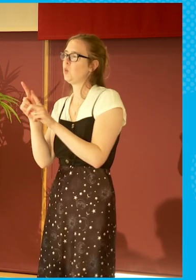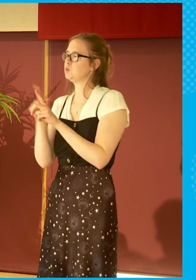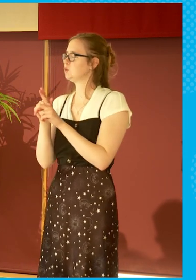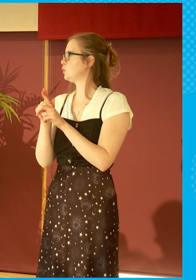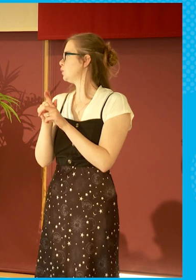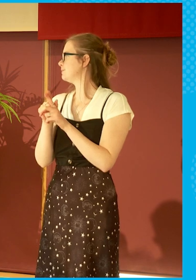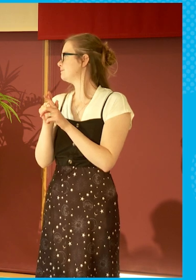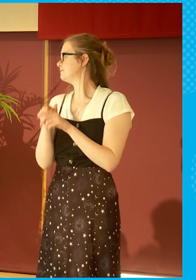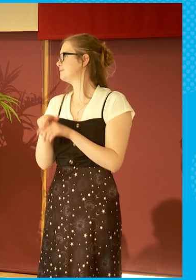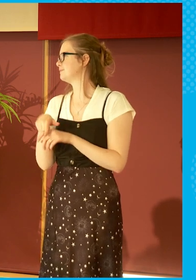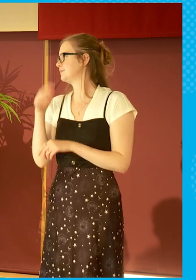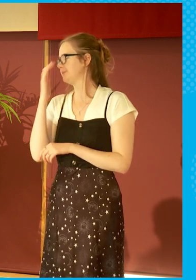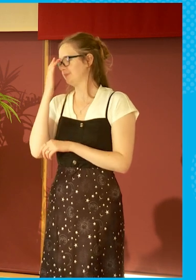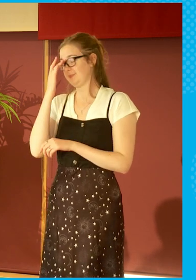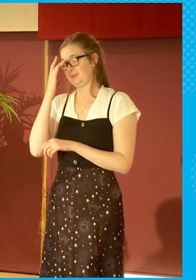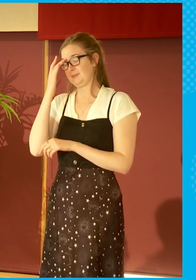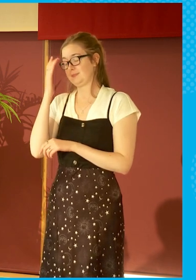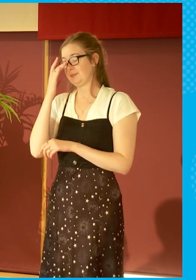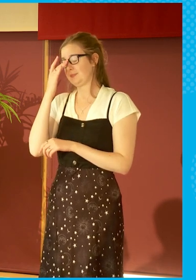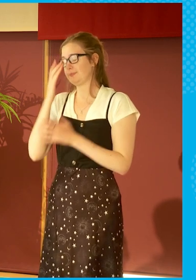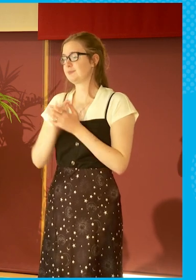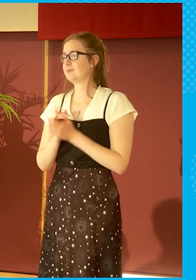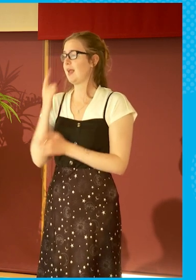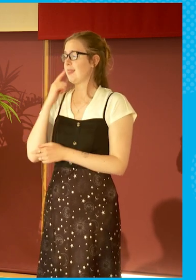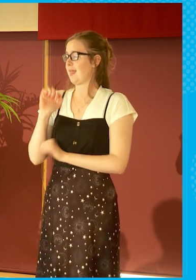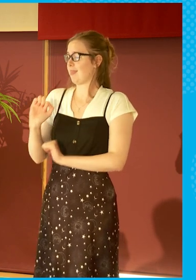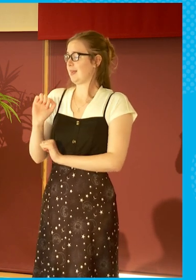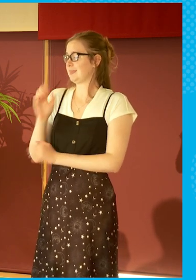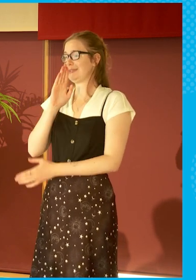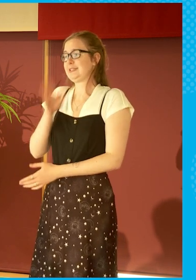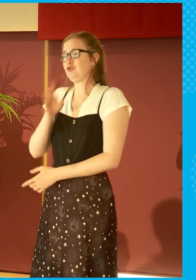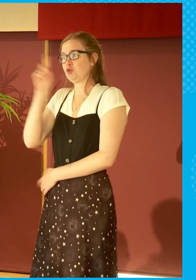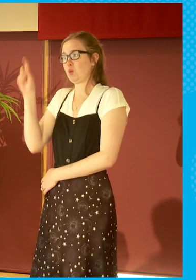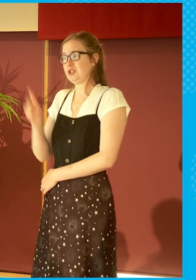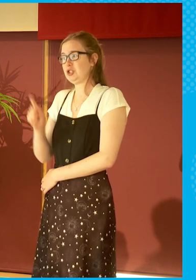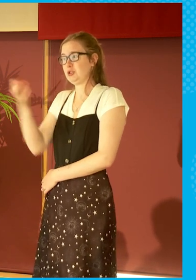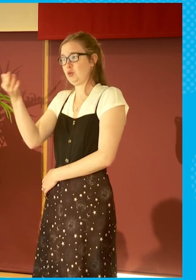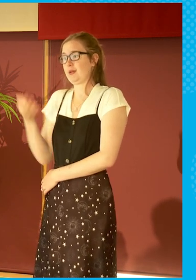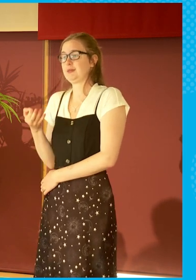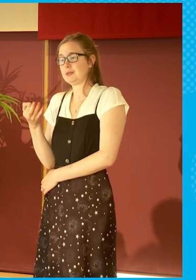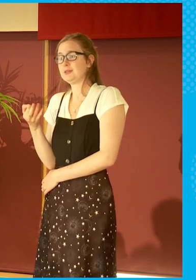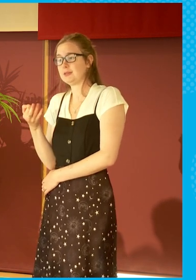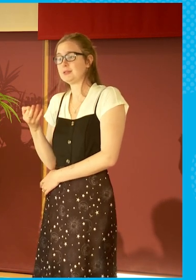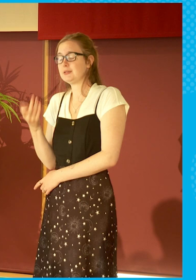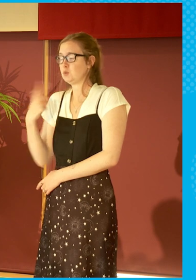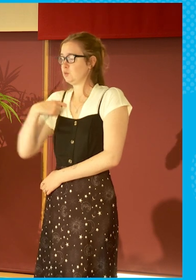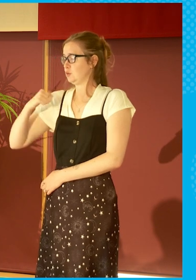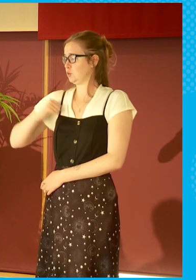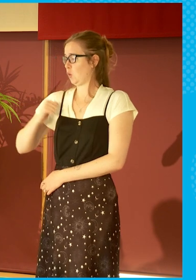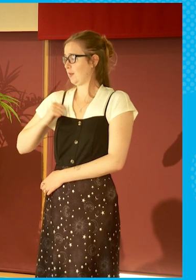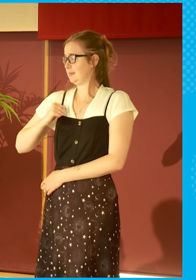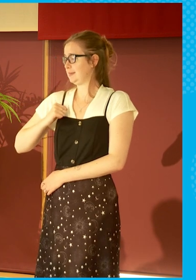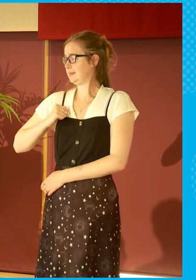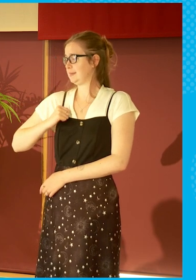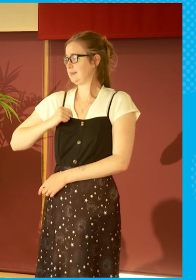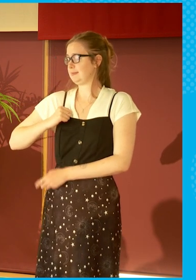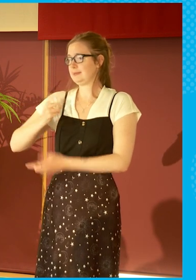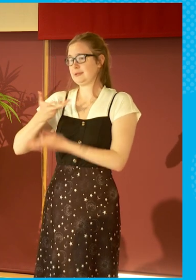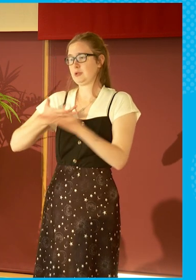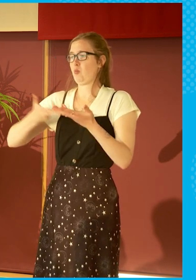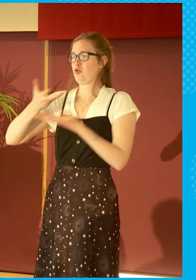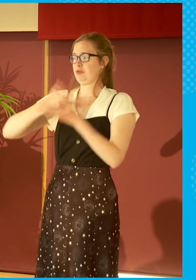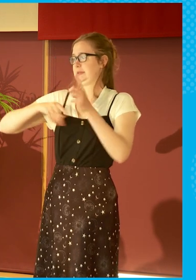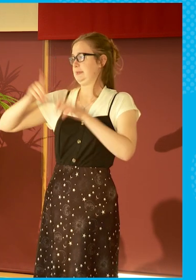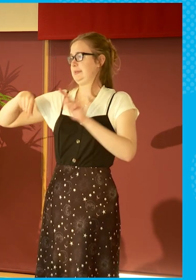And I think that that is a serious question, if you like, for Scotland's democracy within the UK.